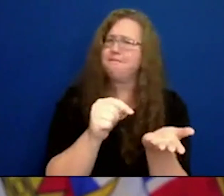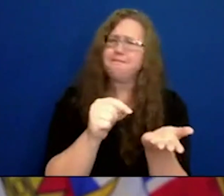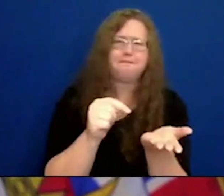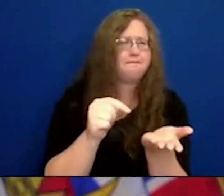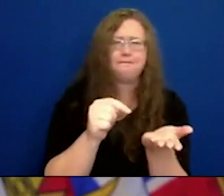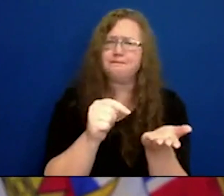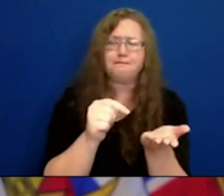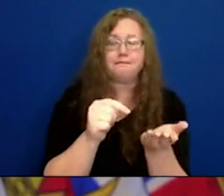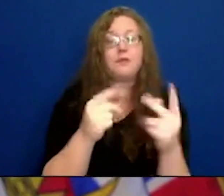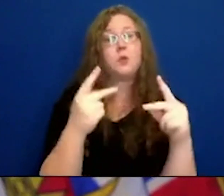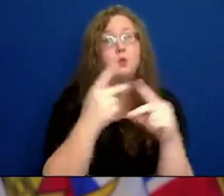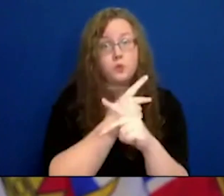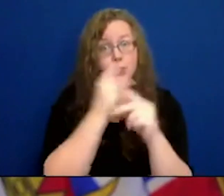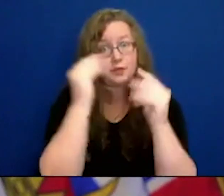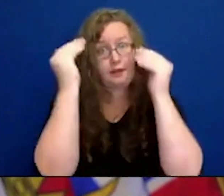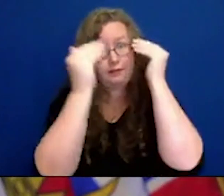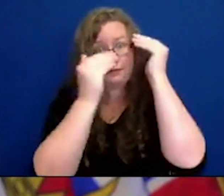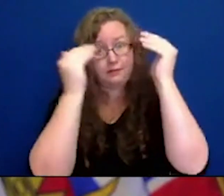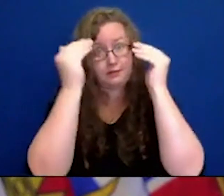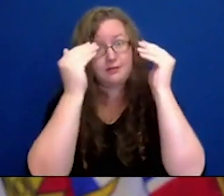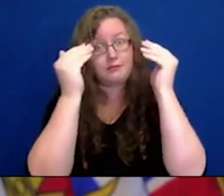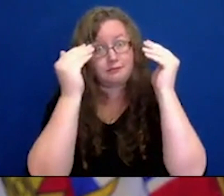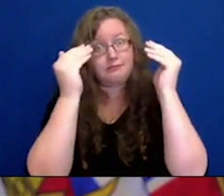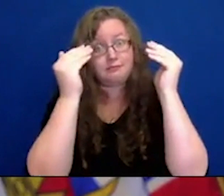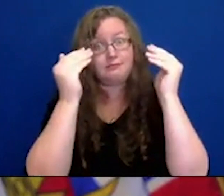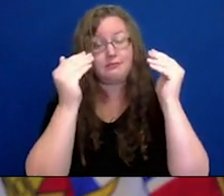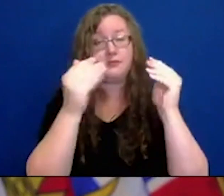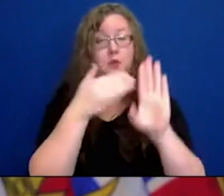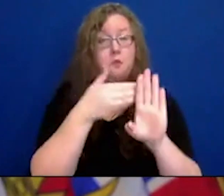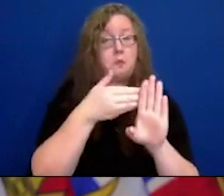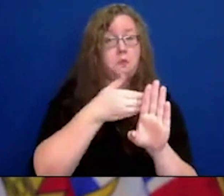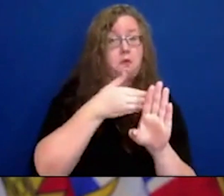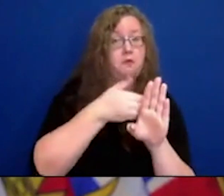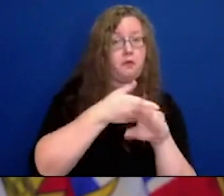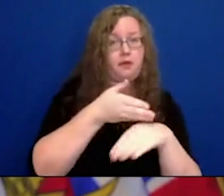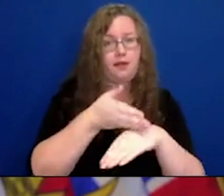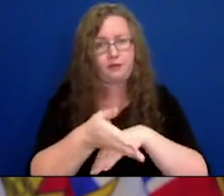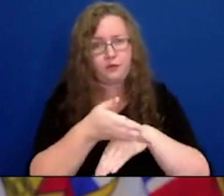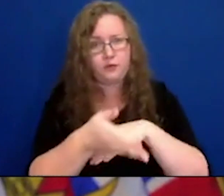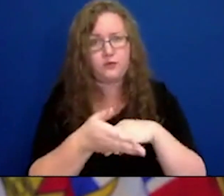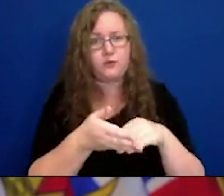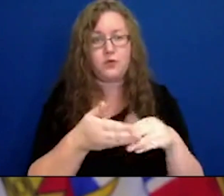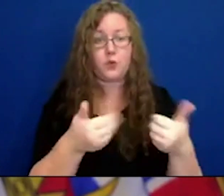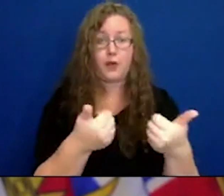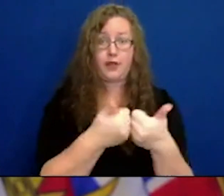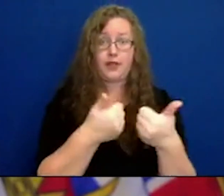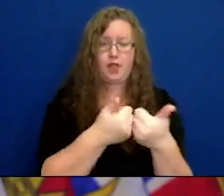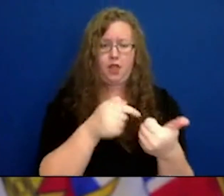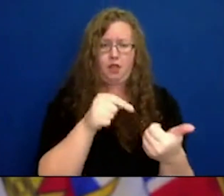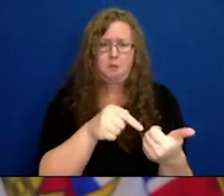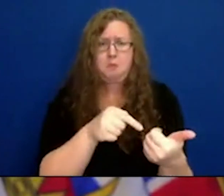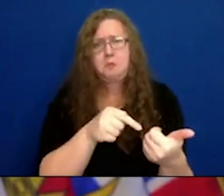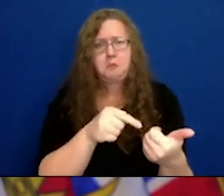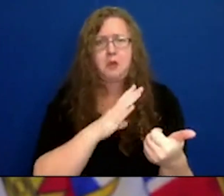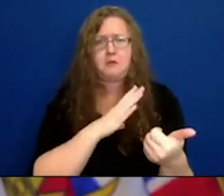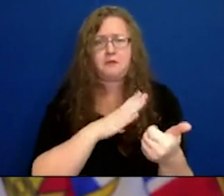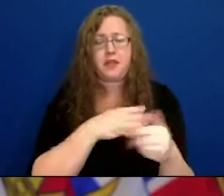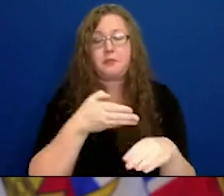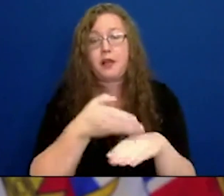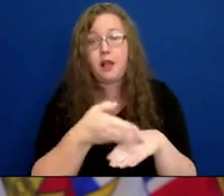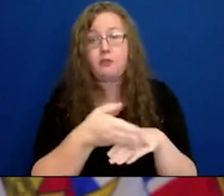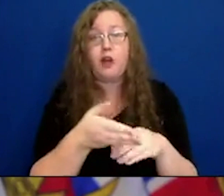it's the before play, away from the field of play interactions that we're seeing most of the transmission.